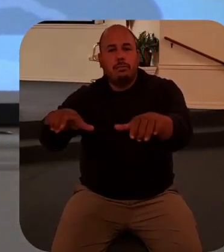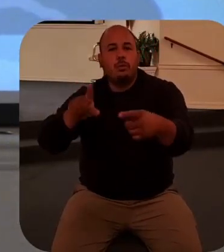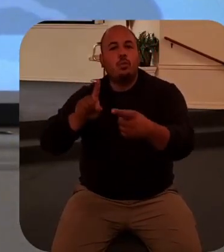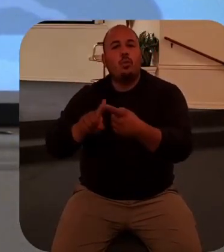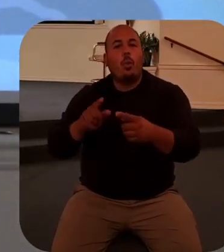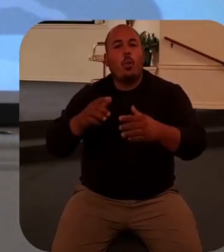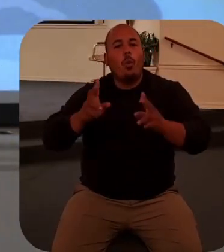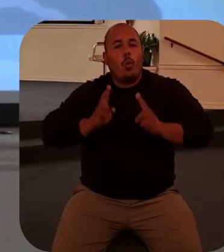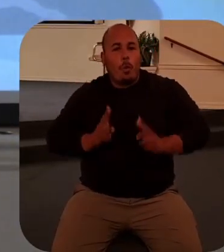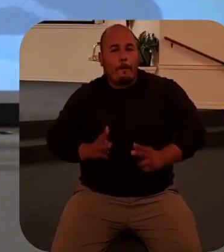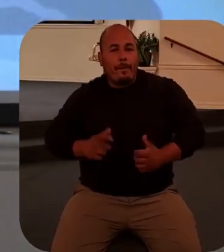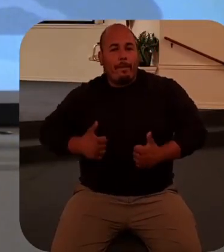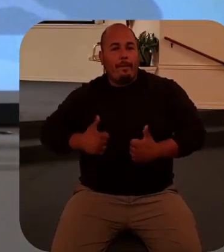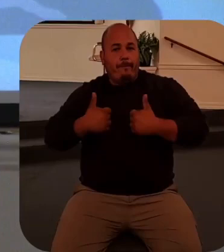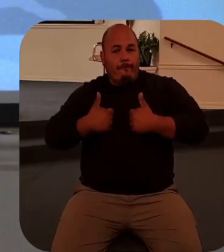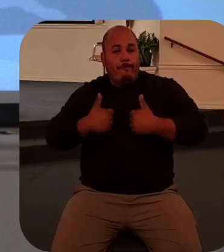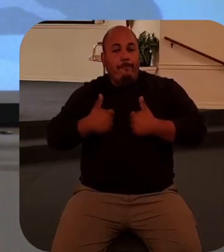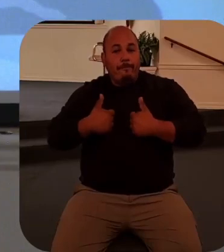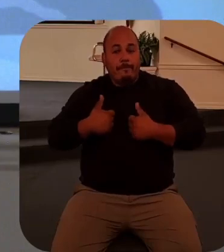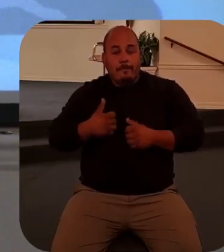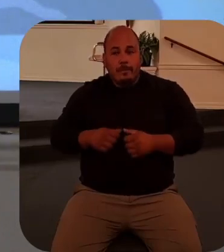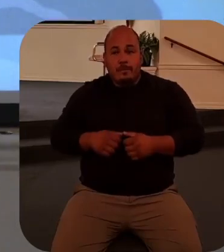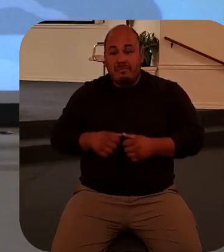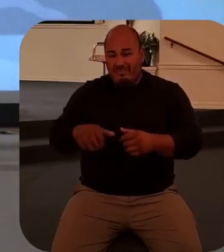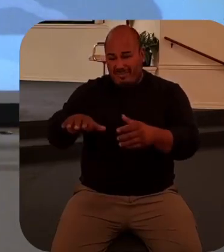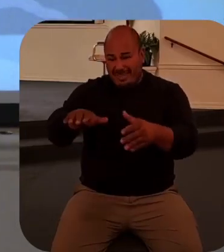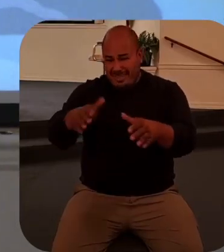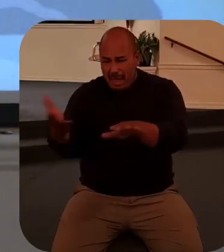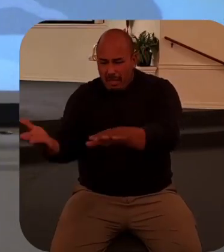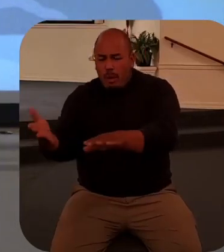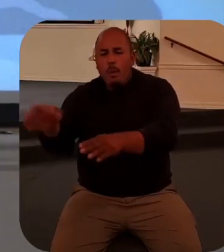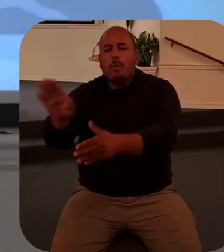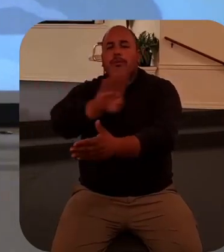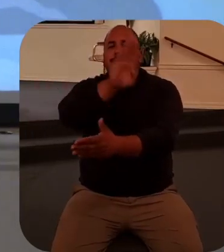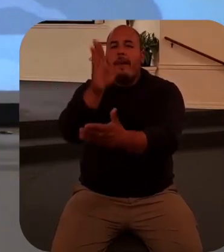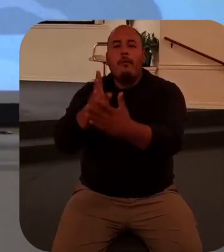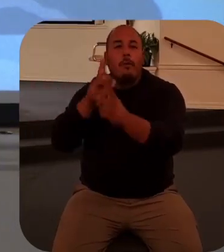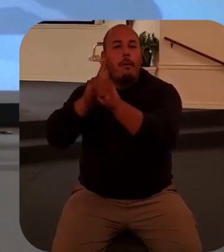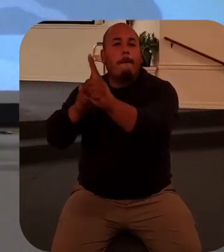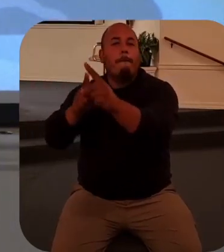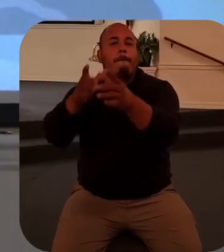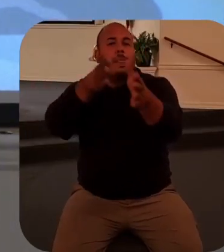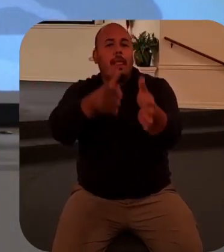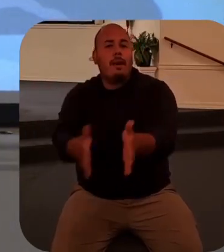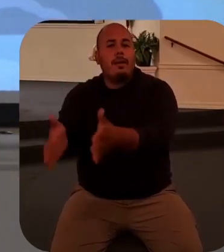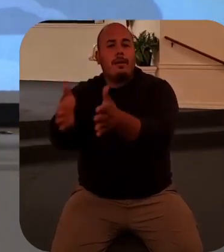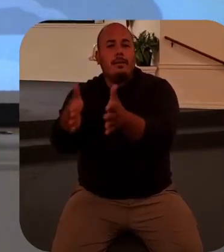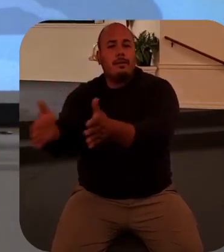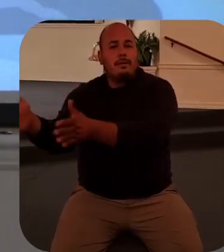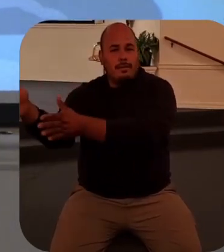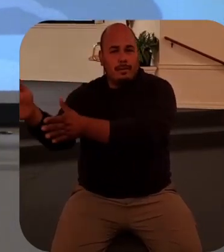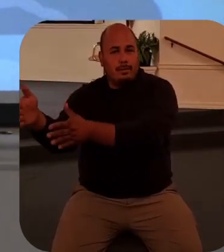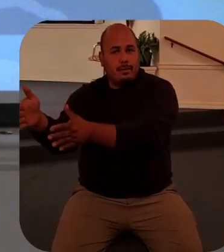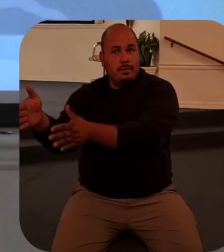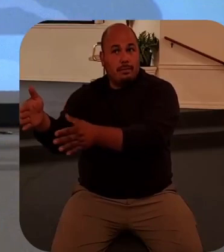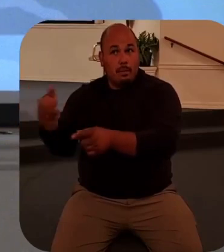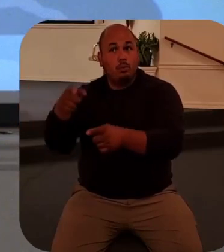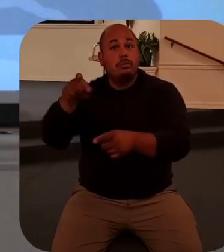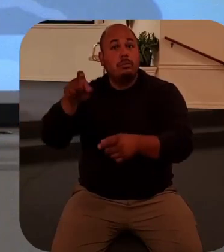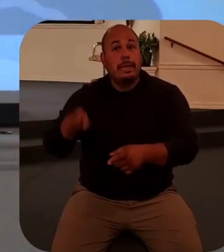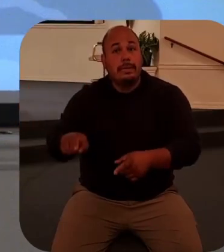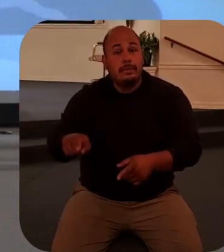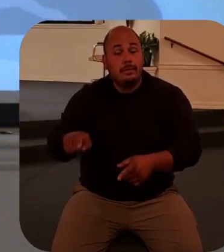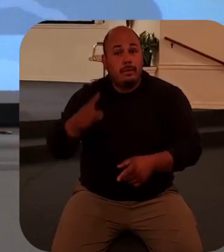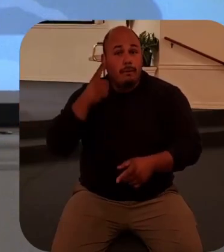death was never God's plan for the people he created it was necessary in order to teach us not to sin